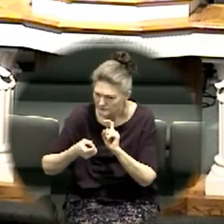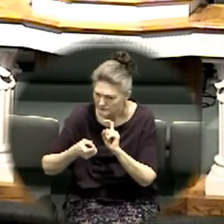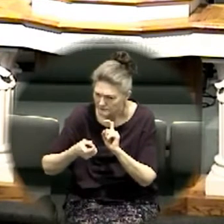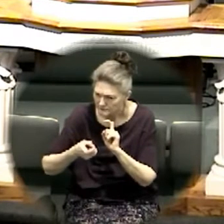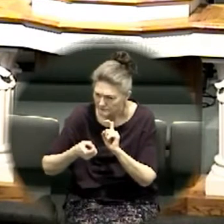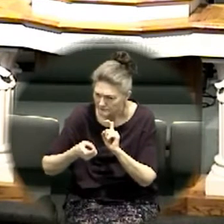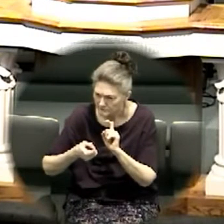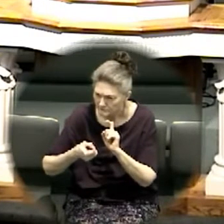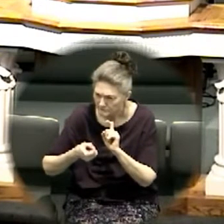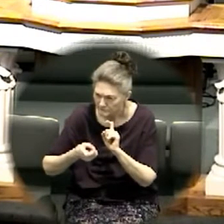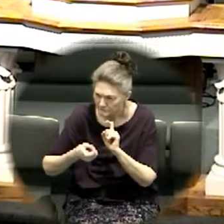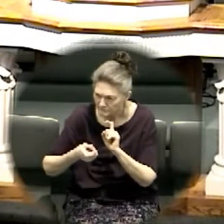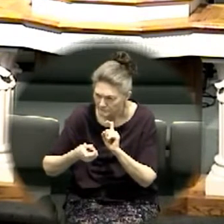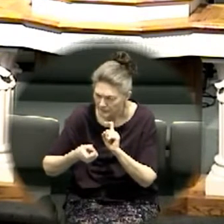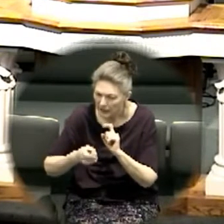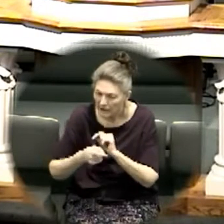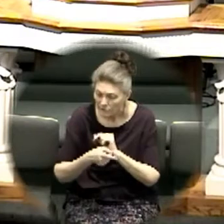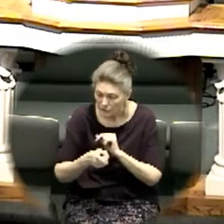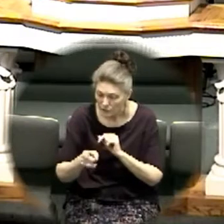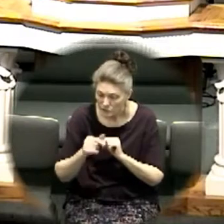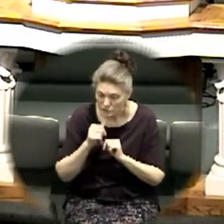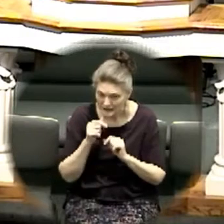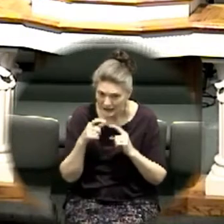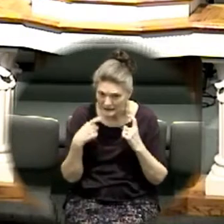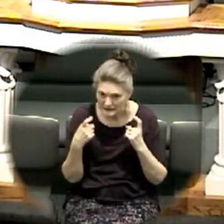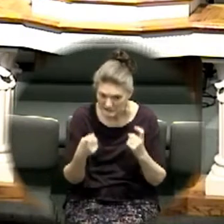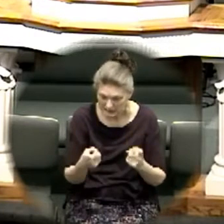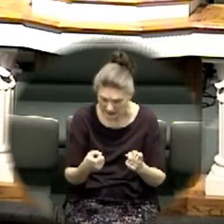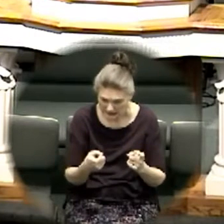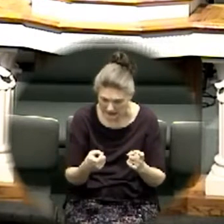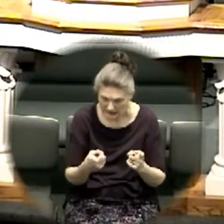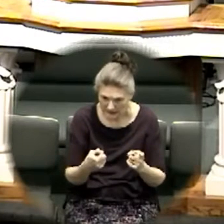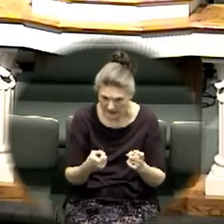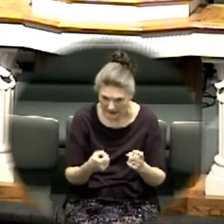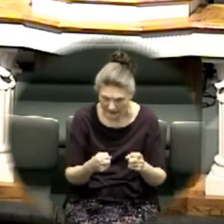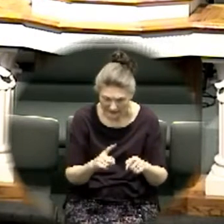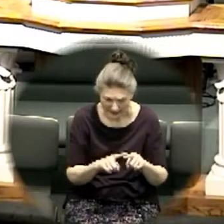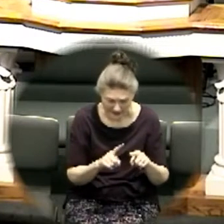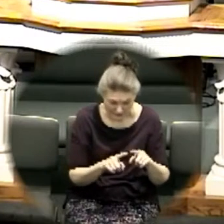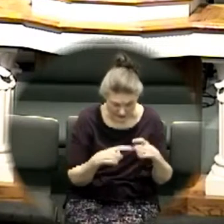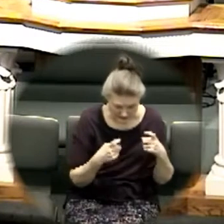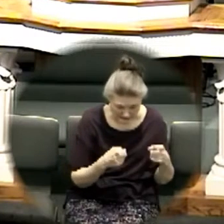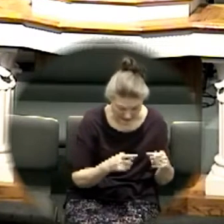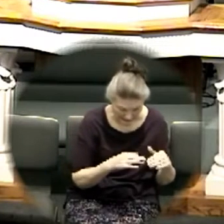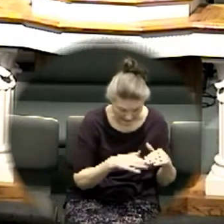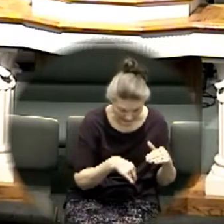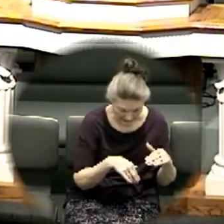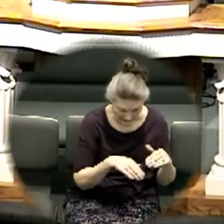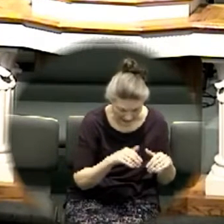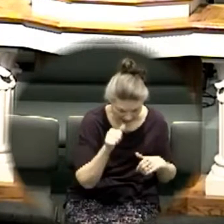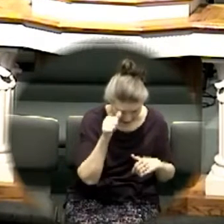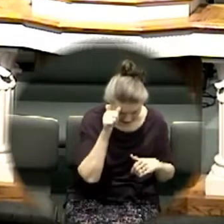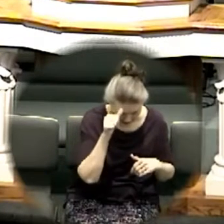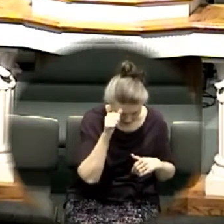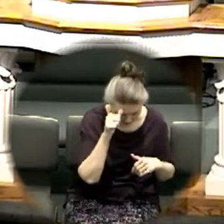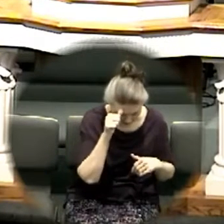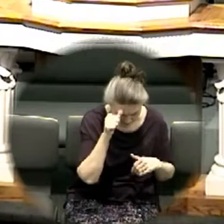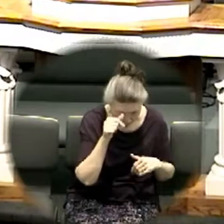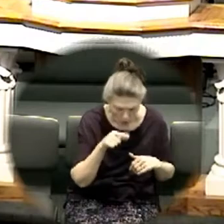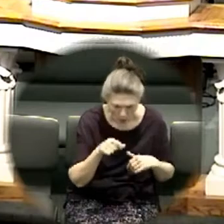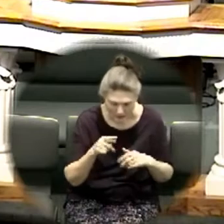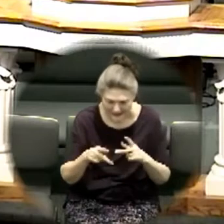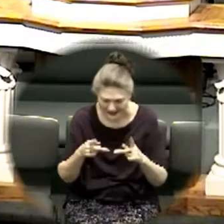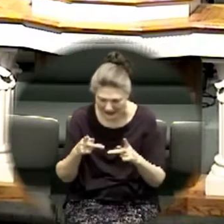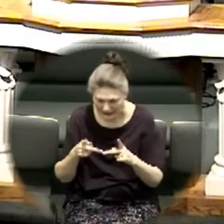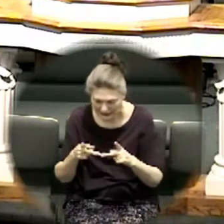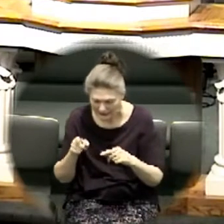not sinned according to the likeness of the transgression of Adam they had a different sin than Adam notice who is a type of him